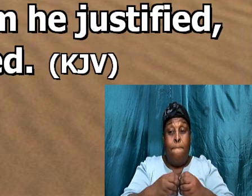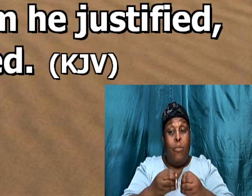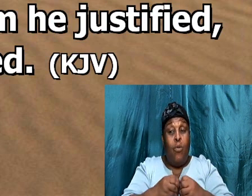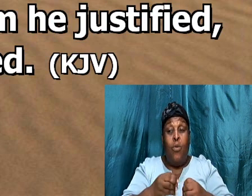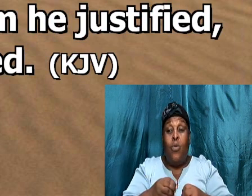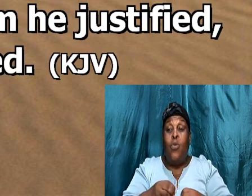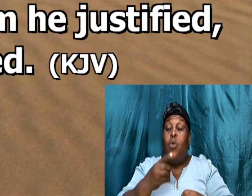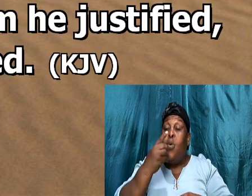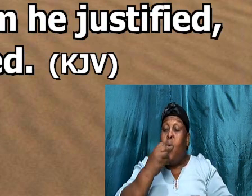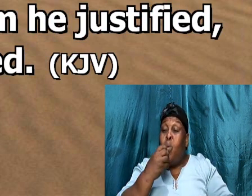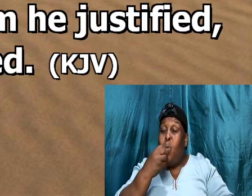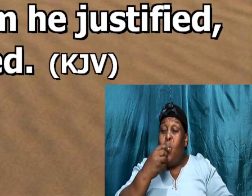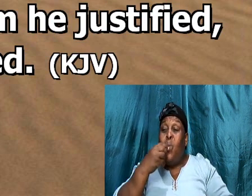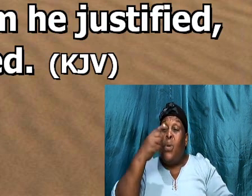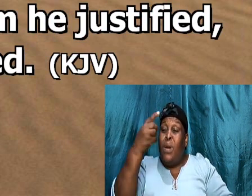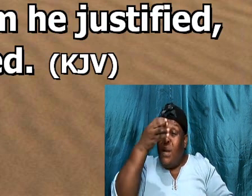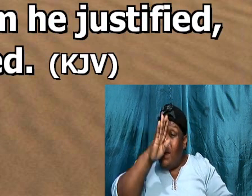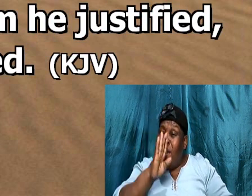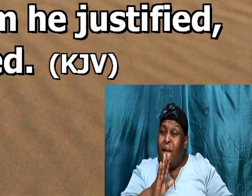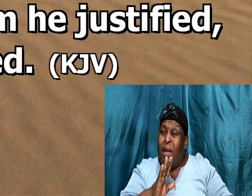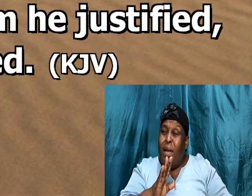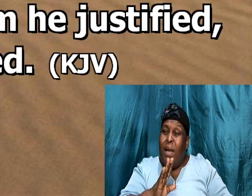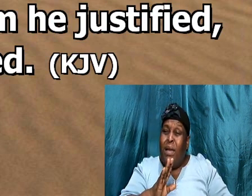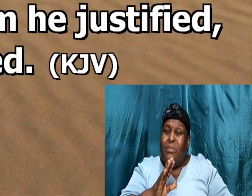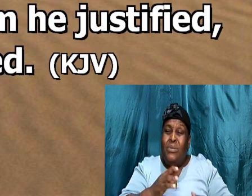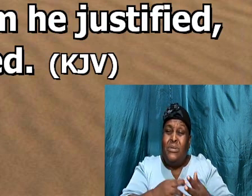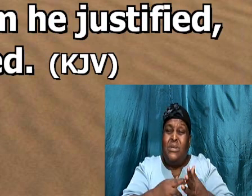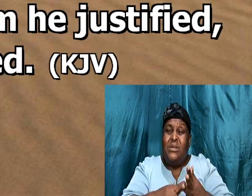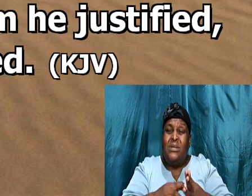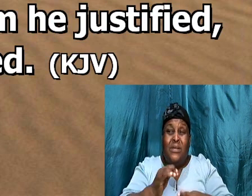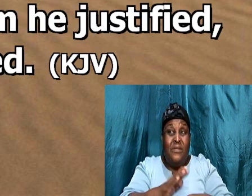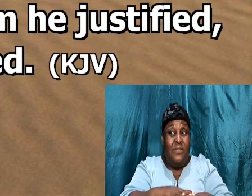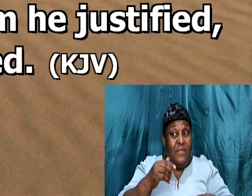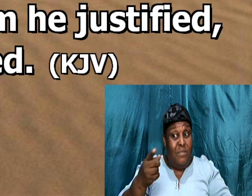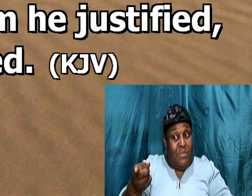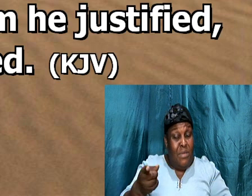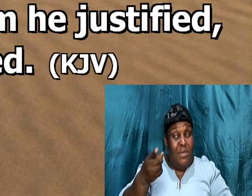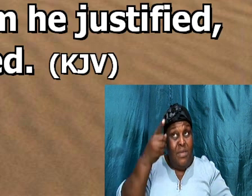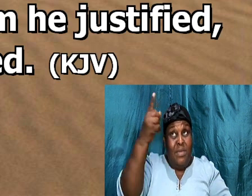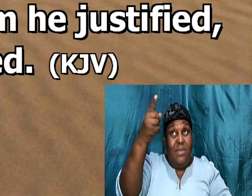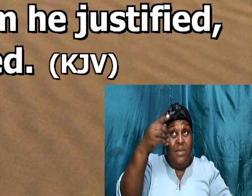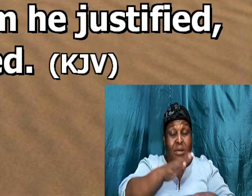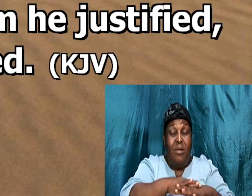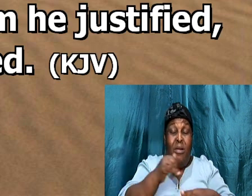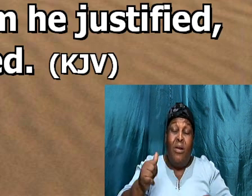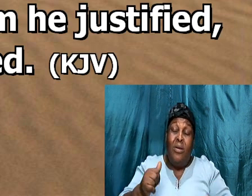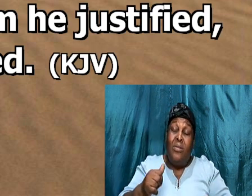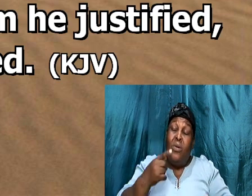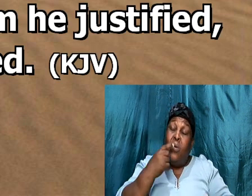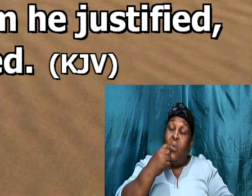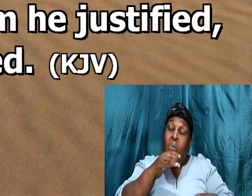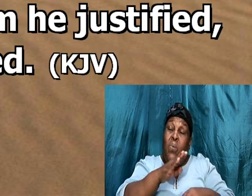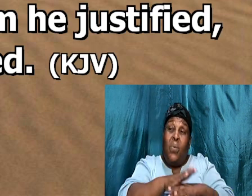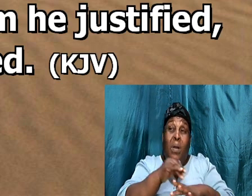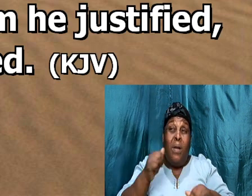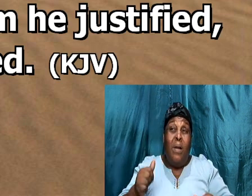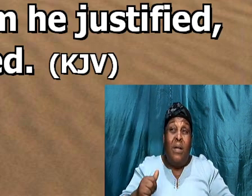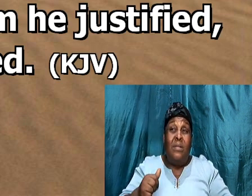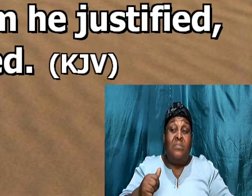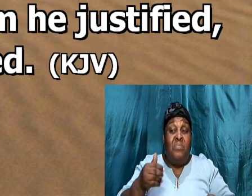whom he did predestinate, them he also called, and whom he called, them he also